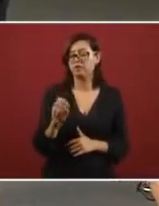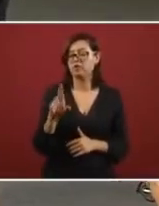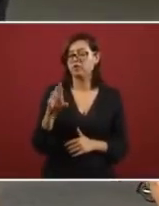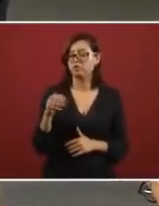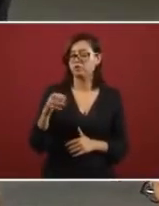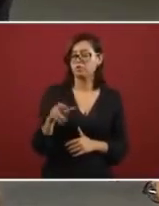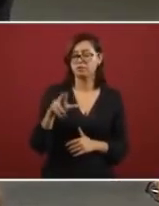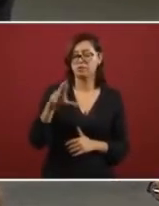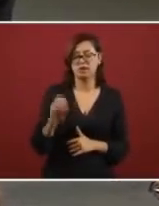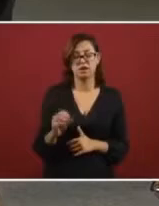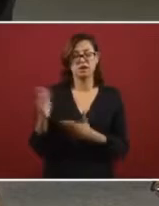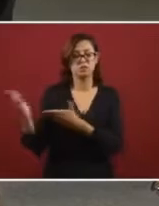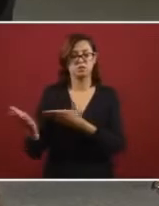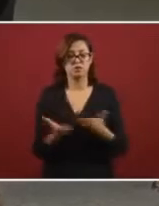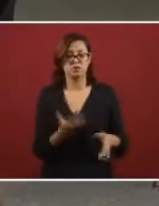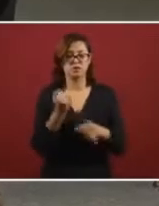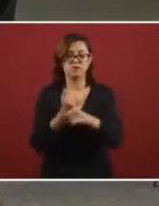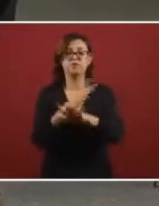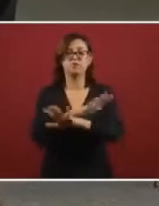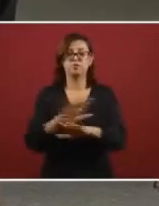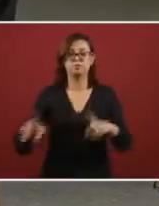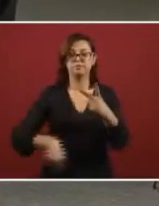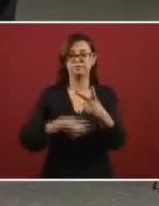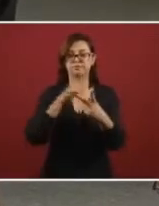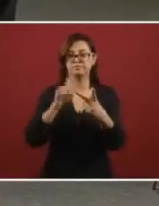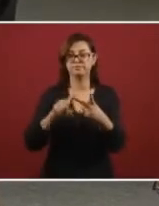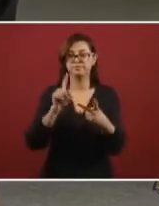Romero Oropesa